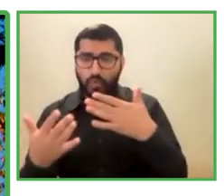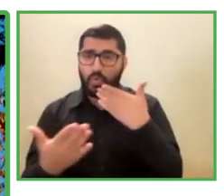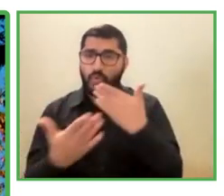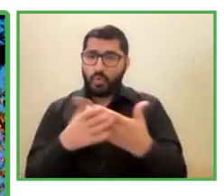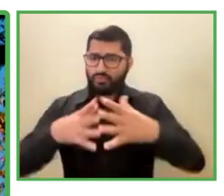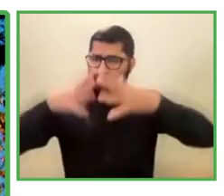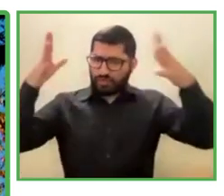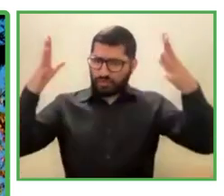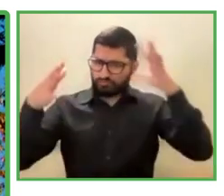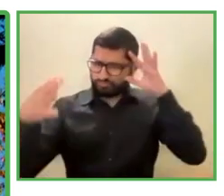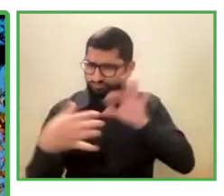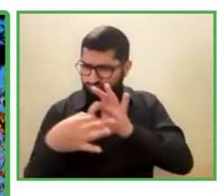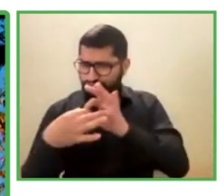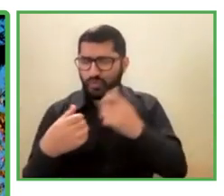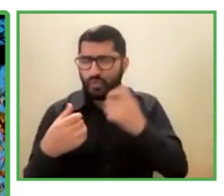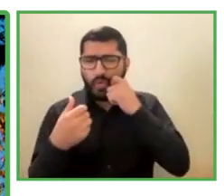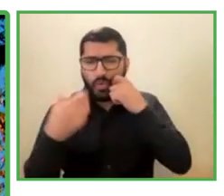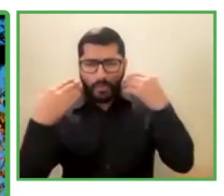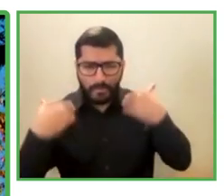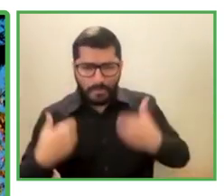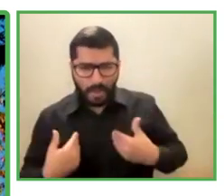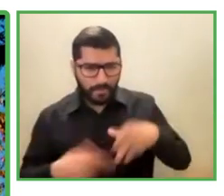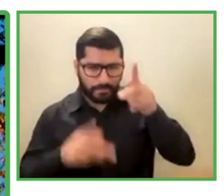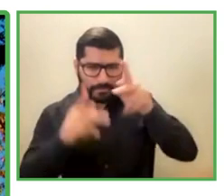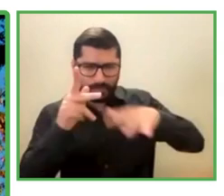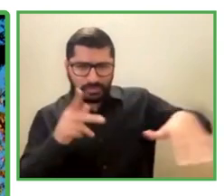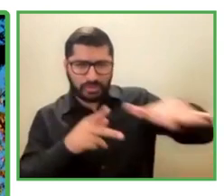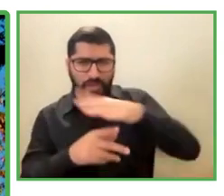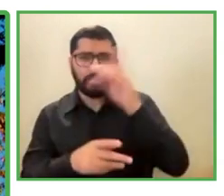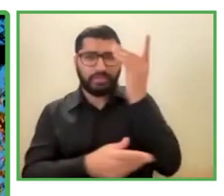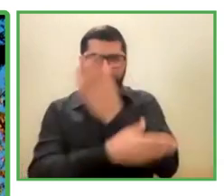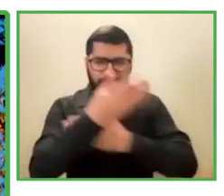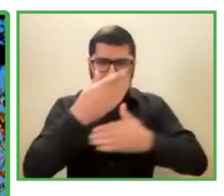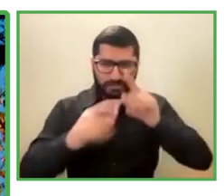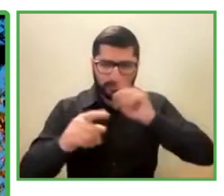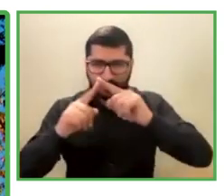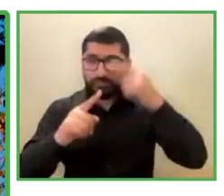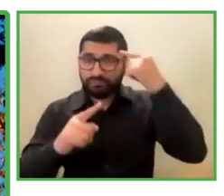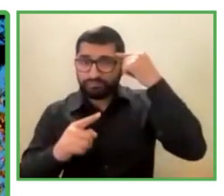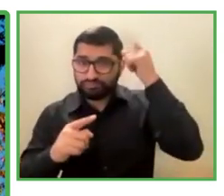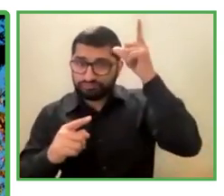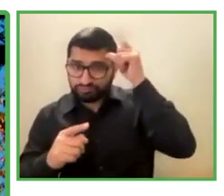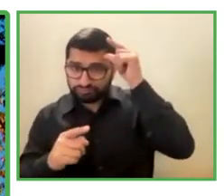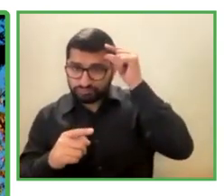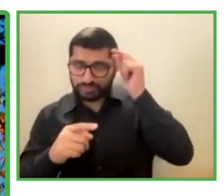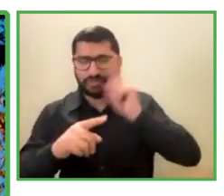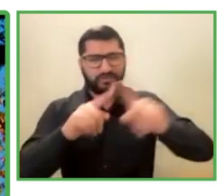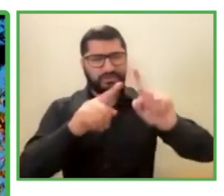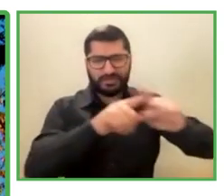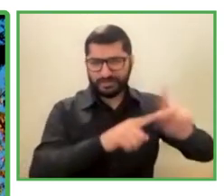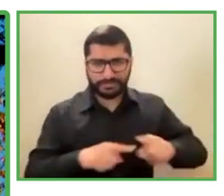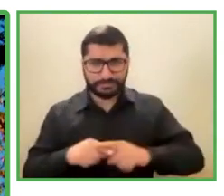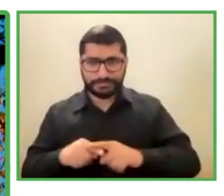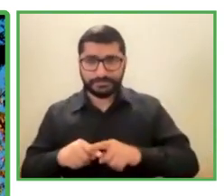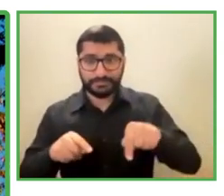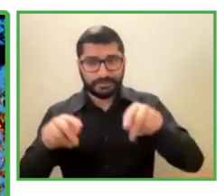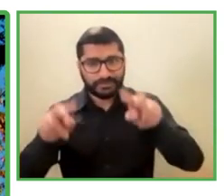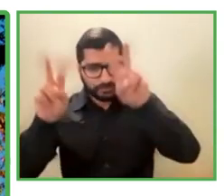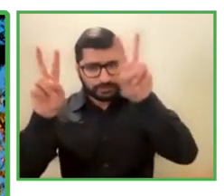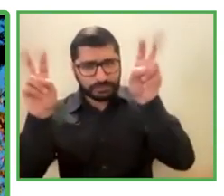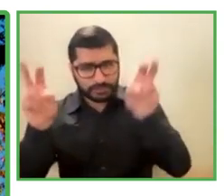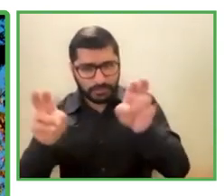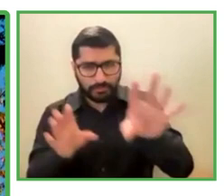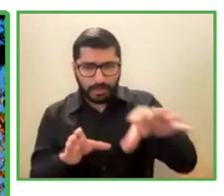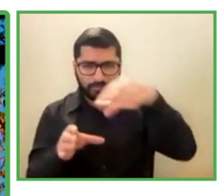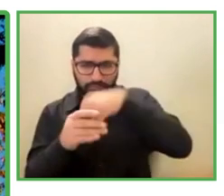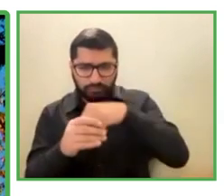that received children with different levels of disabilities. And they looked for not